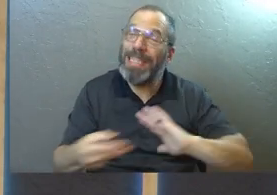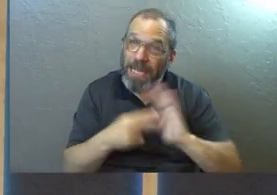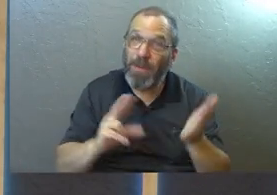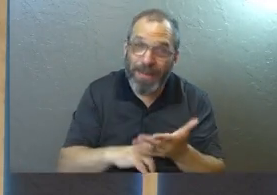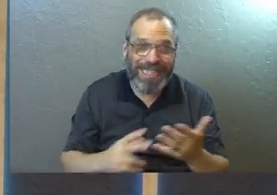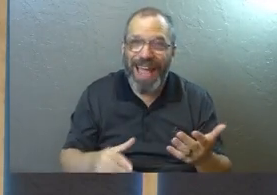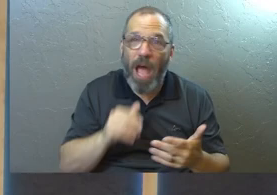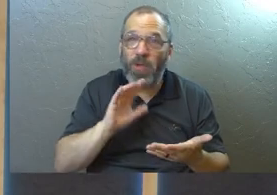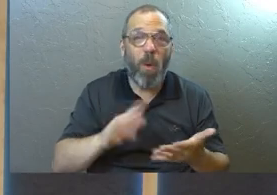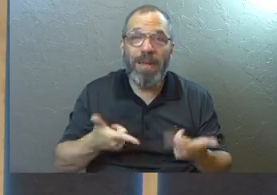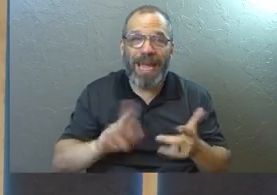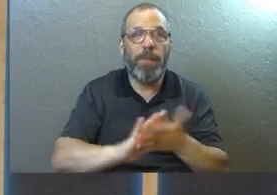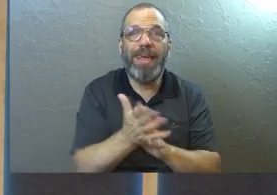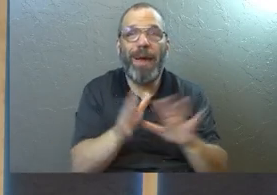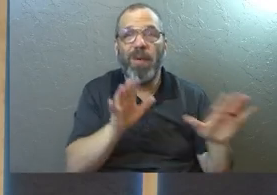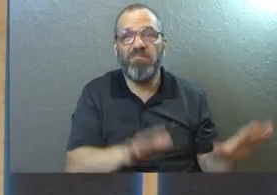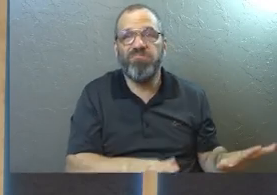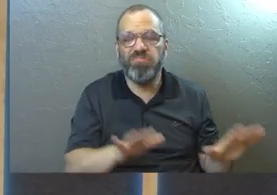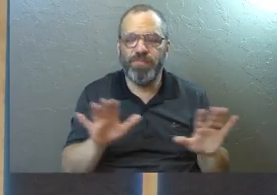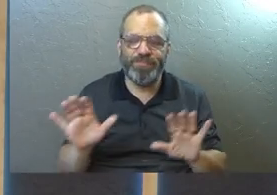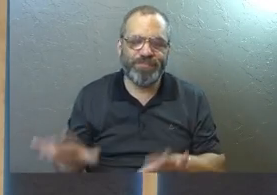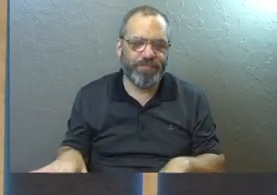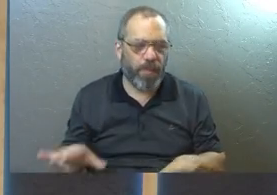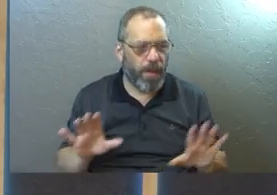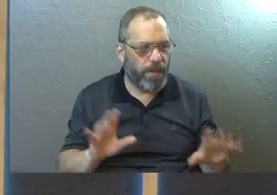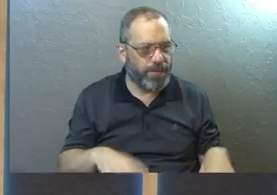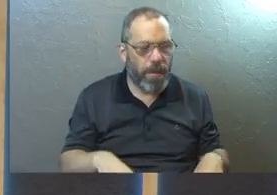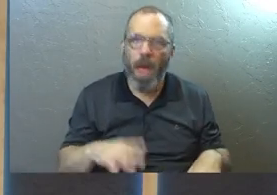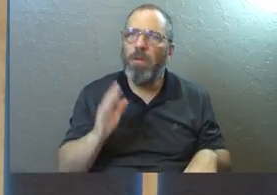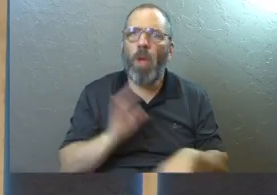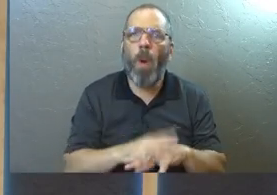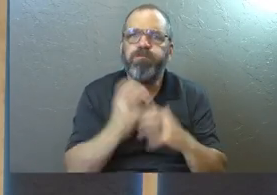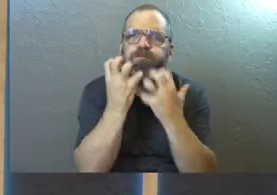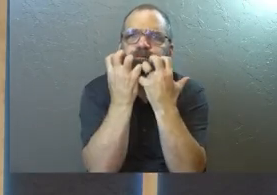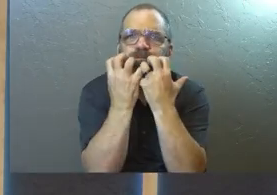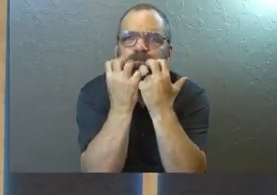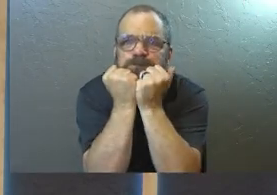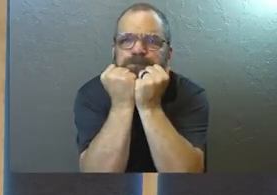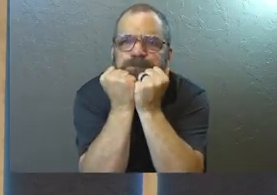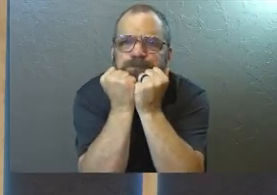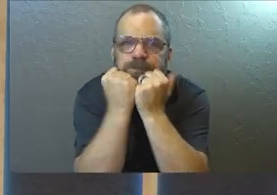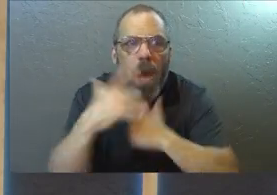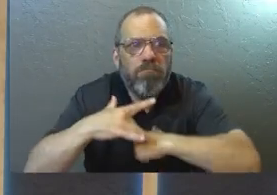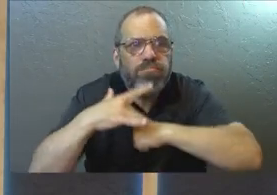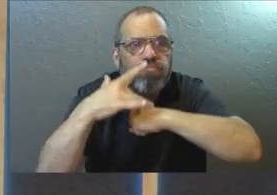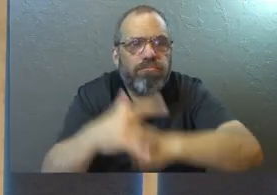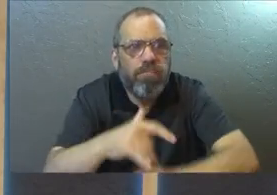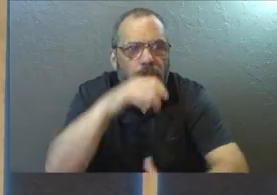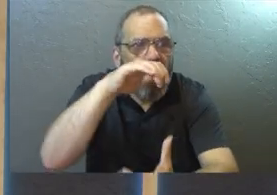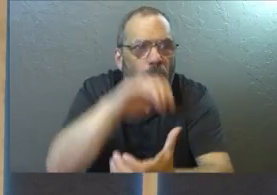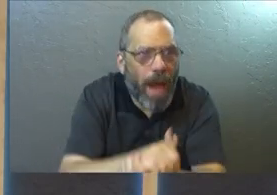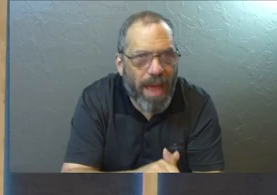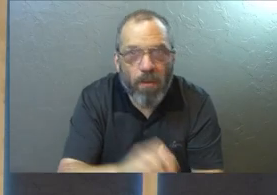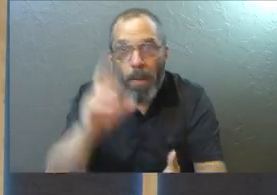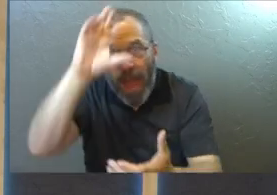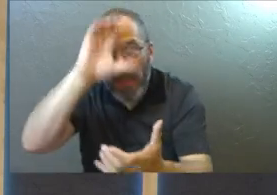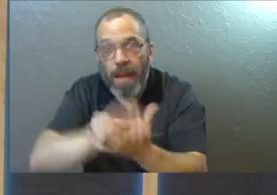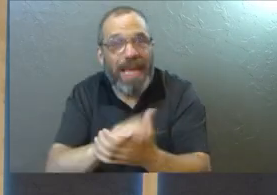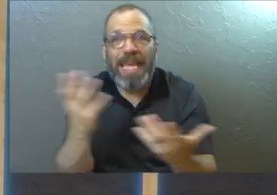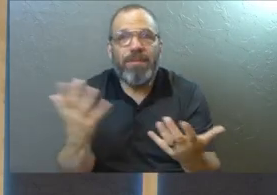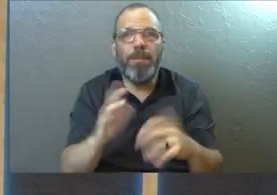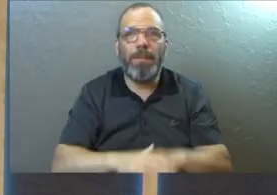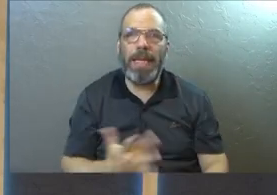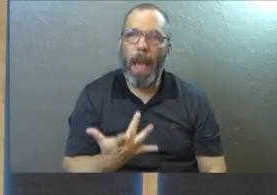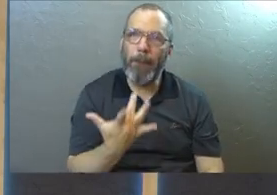he was advocating for last night. Make a conscious choice to keep cherishing. To be preoccupied with the other person. He said even be